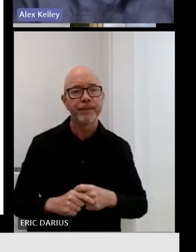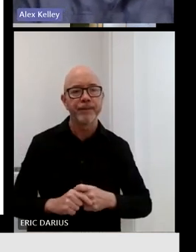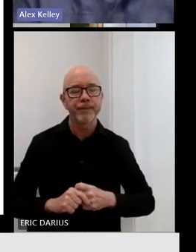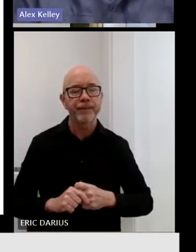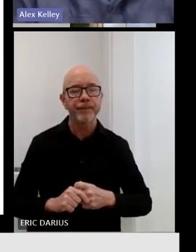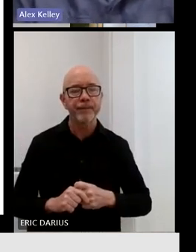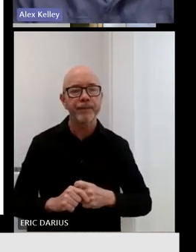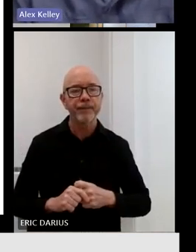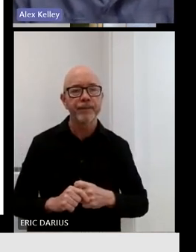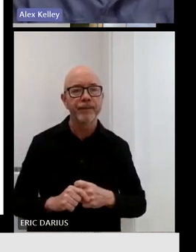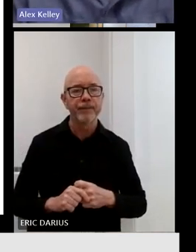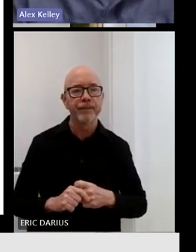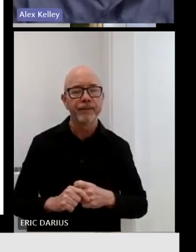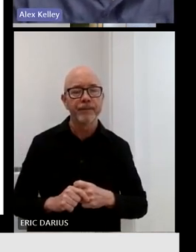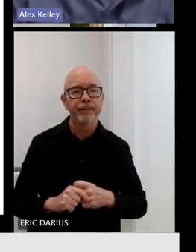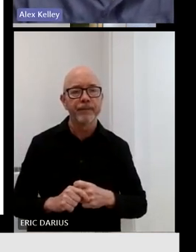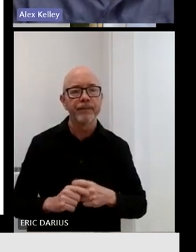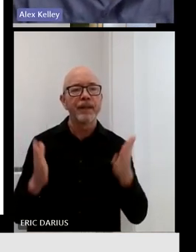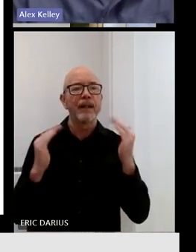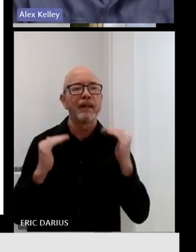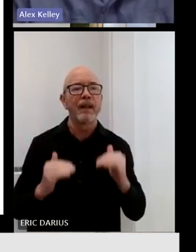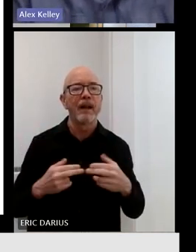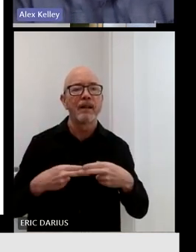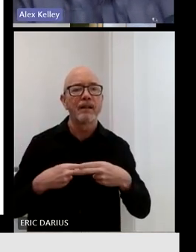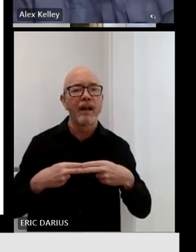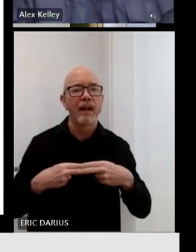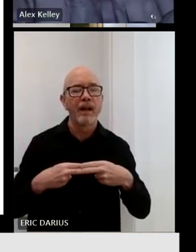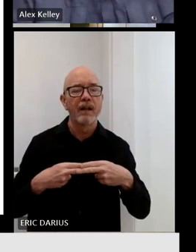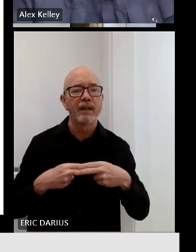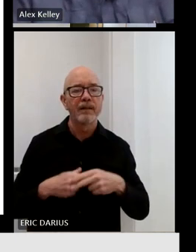Moving on to the next slide.